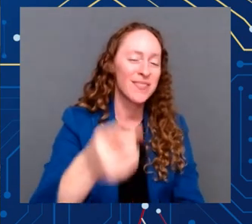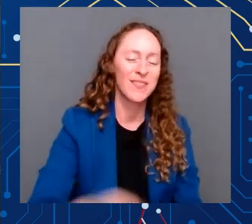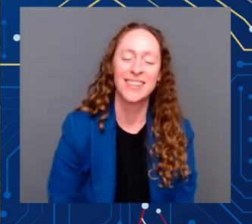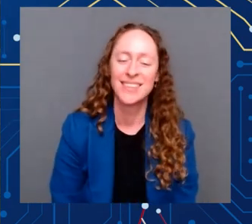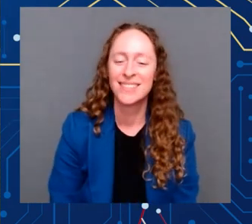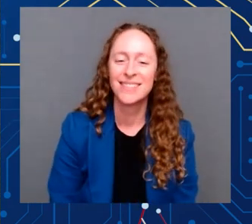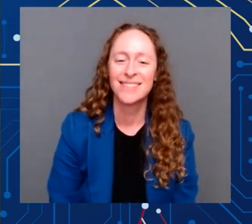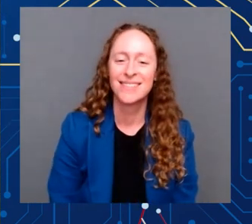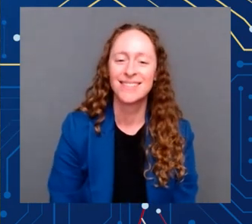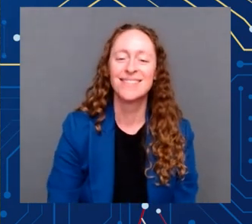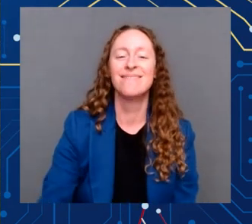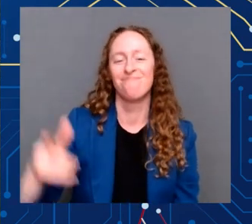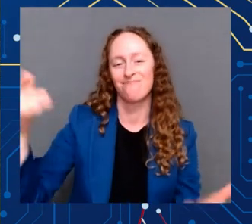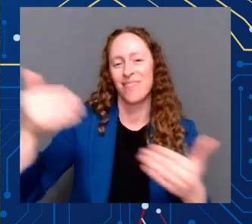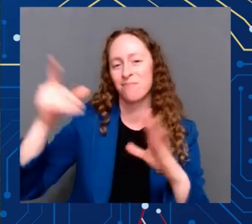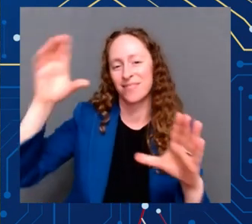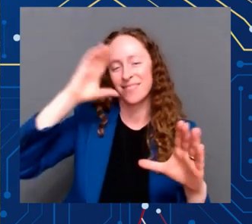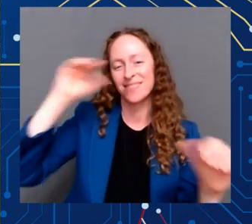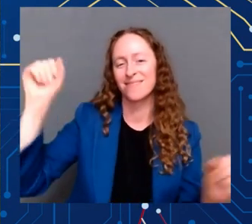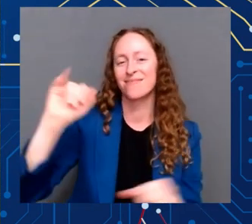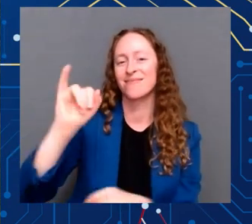The President, thank you, brother.